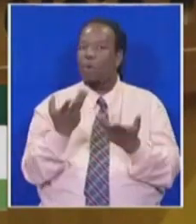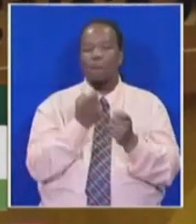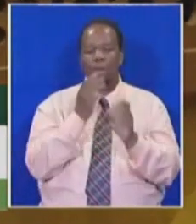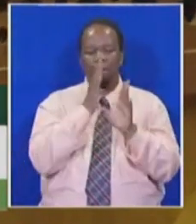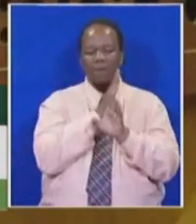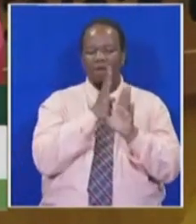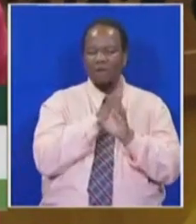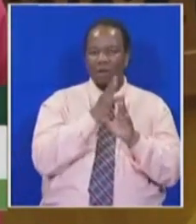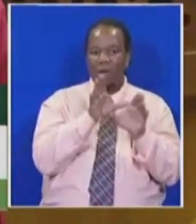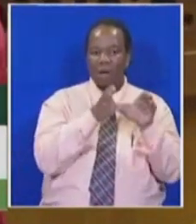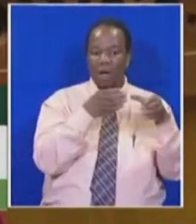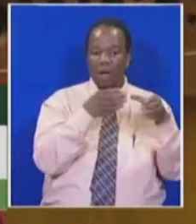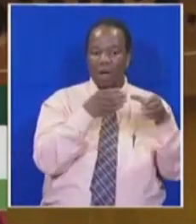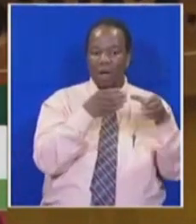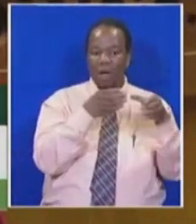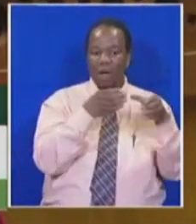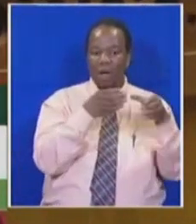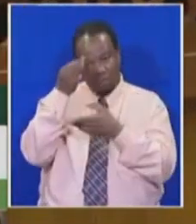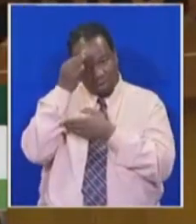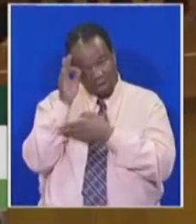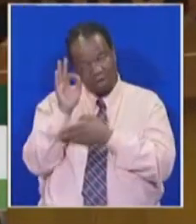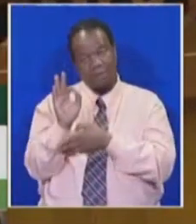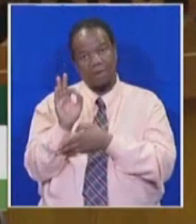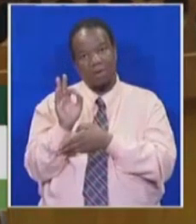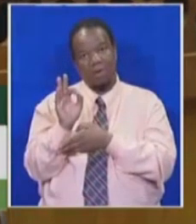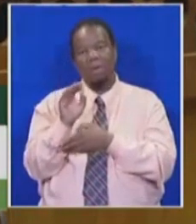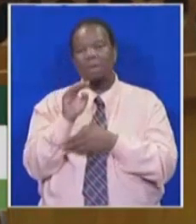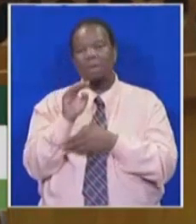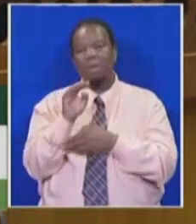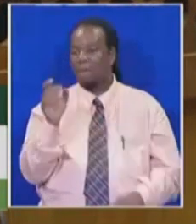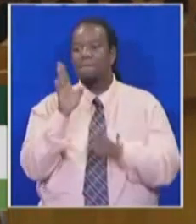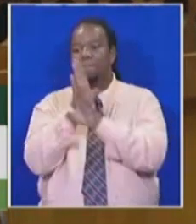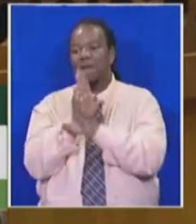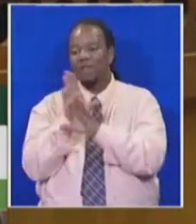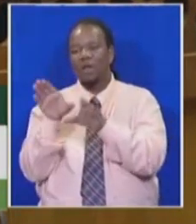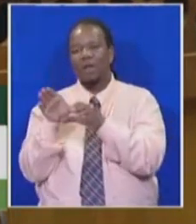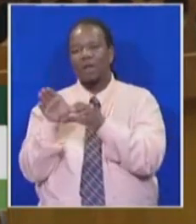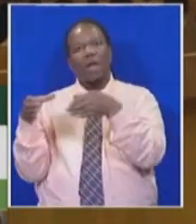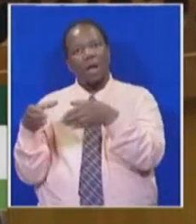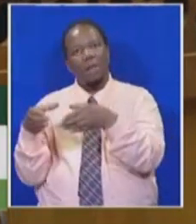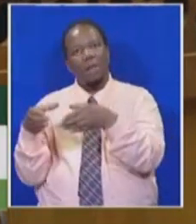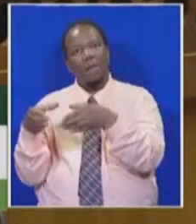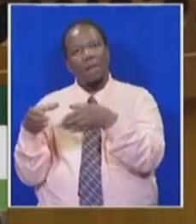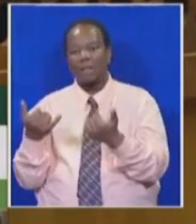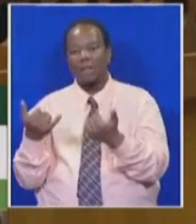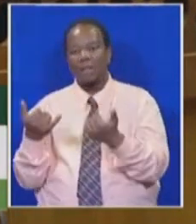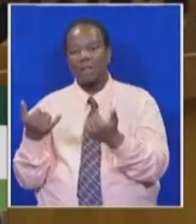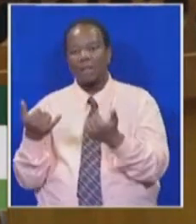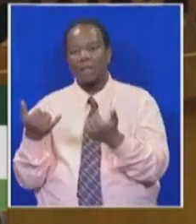and gave those rights to individual mining private companies which had conditions.